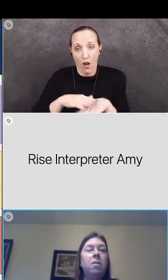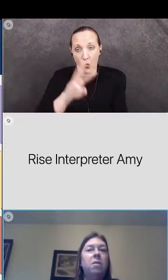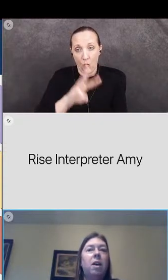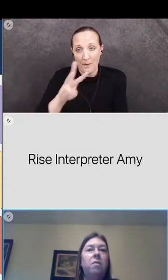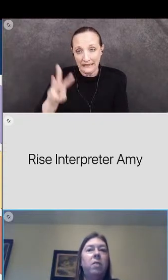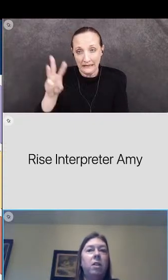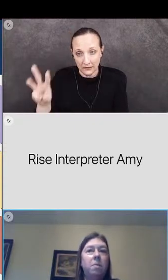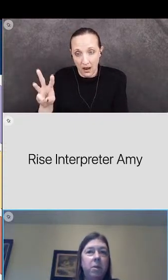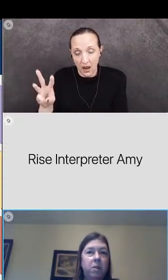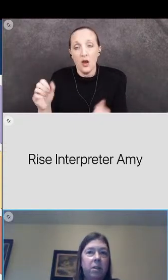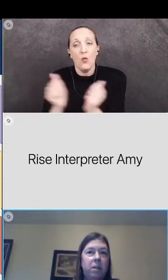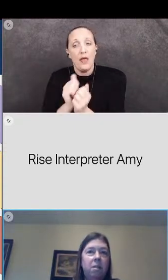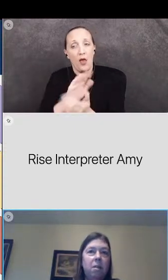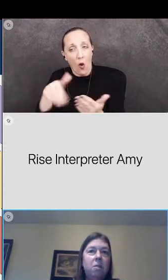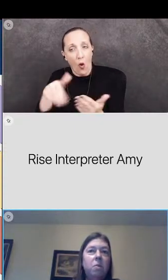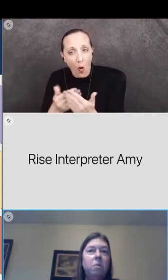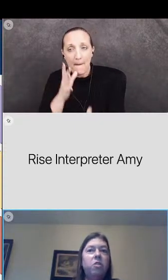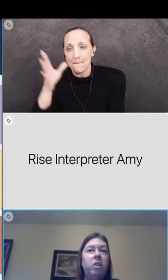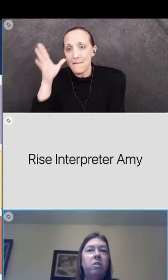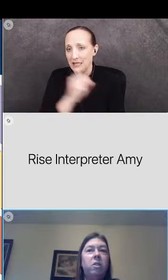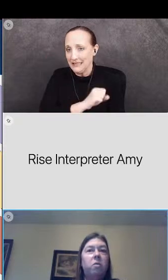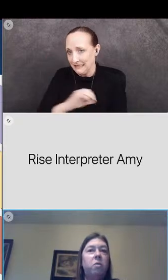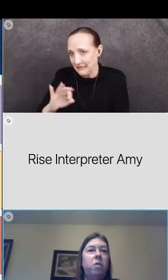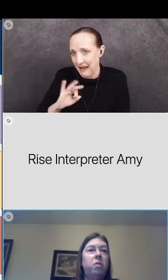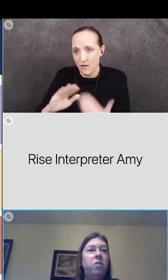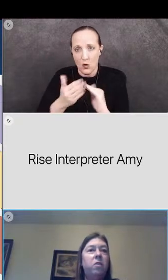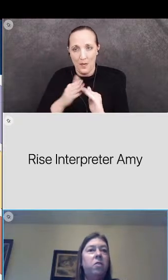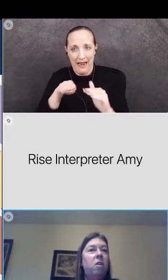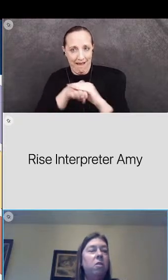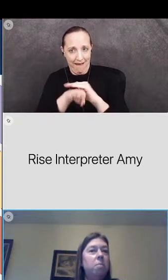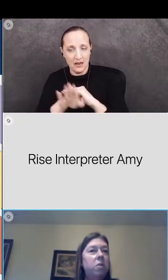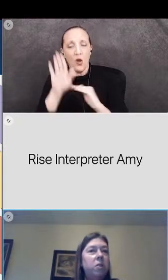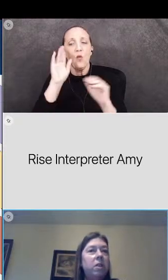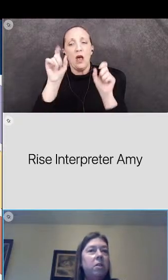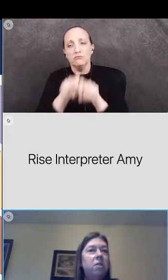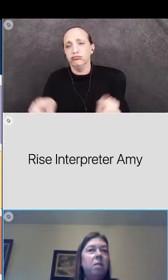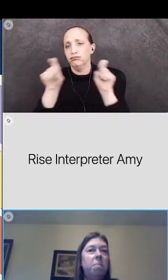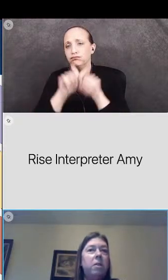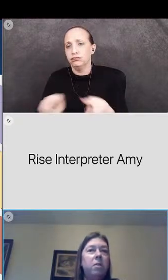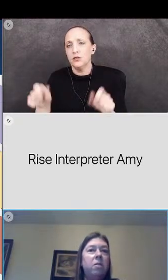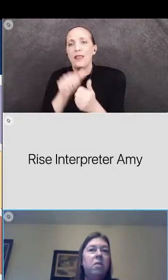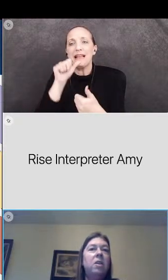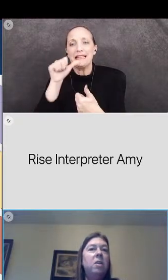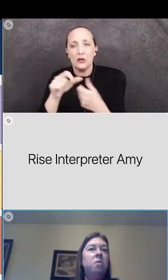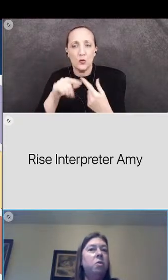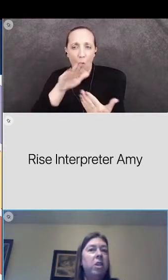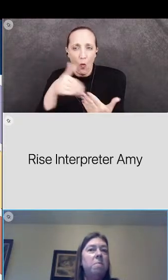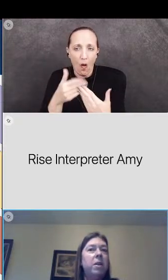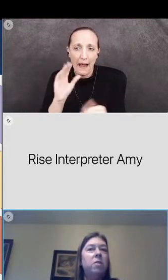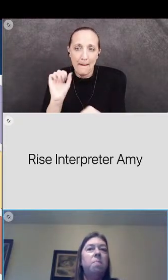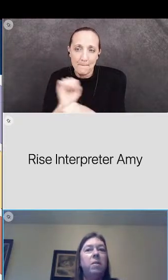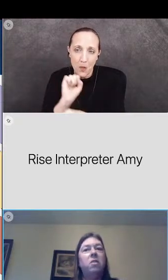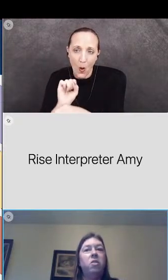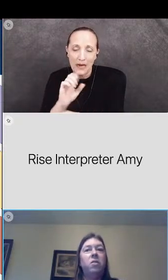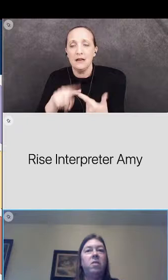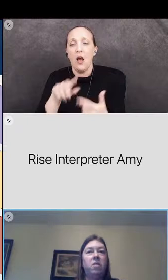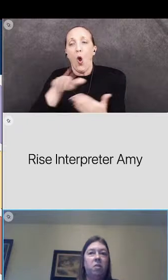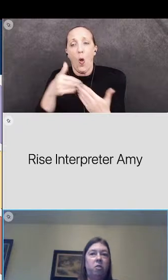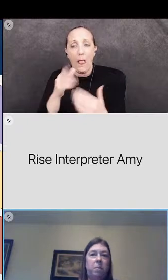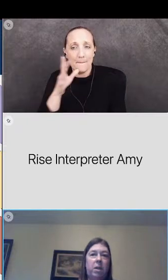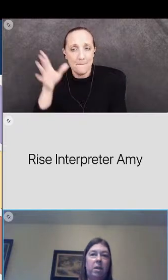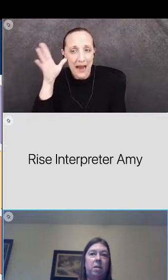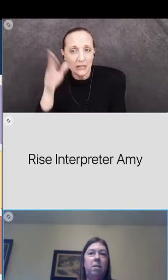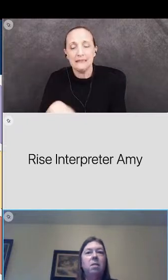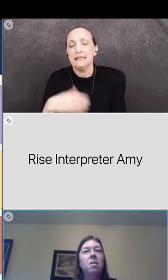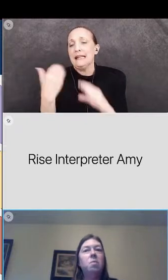all parents staff and community we will share it through notices to all employees and parents through emails messages